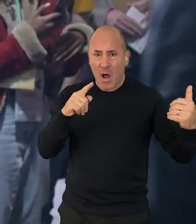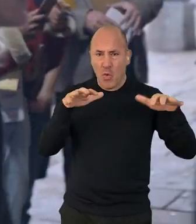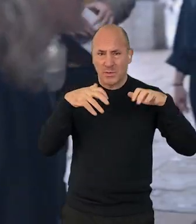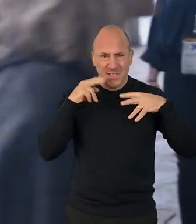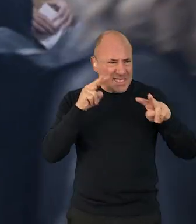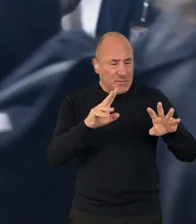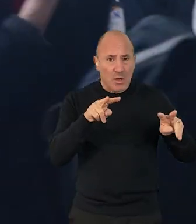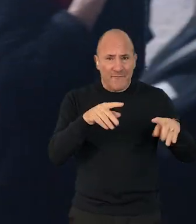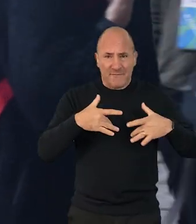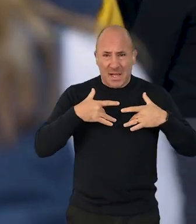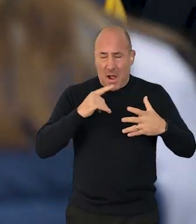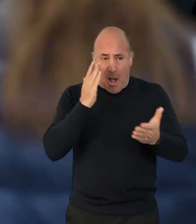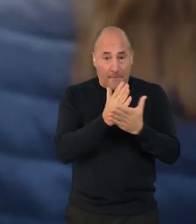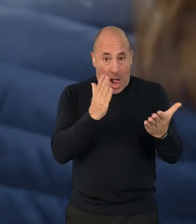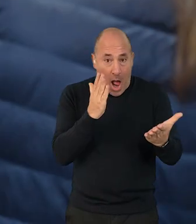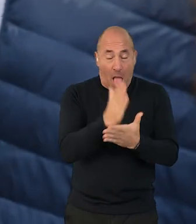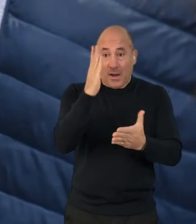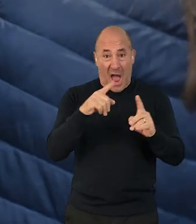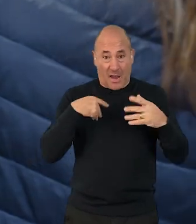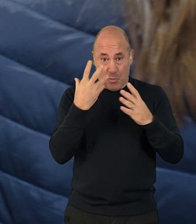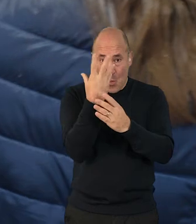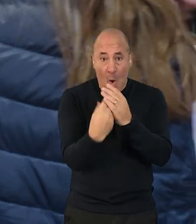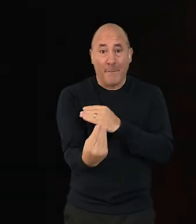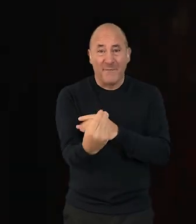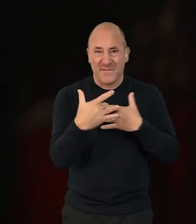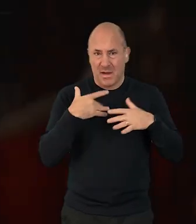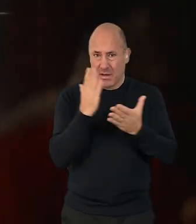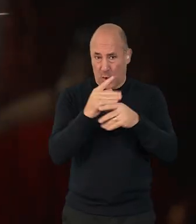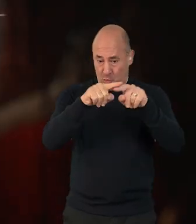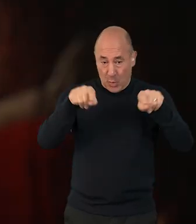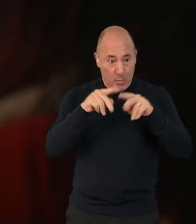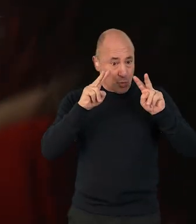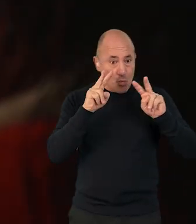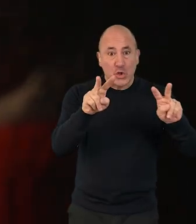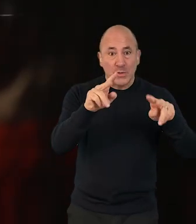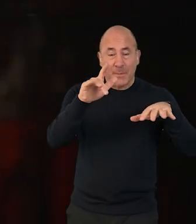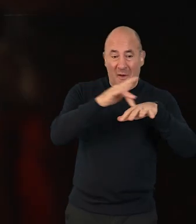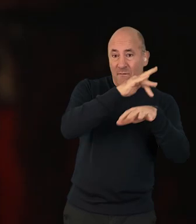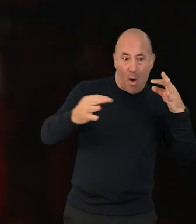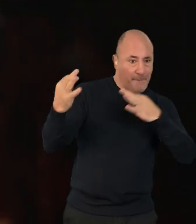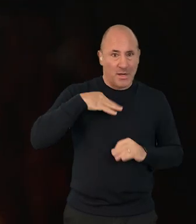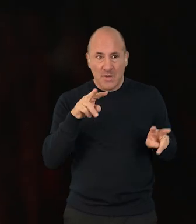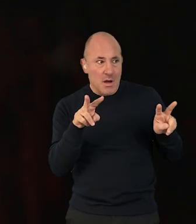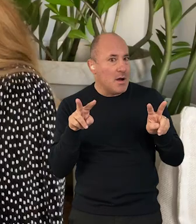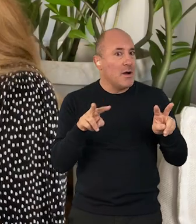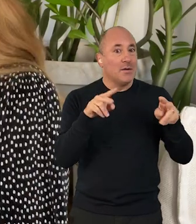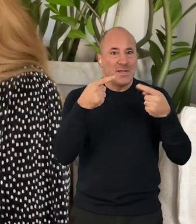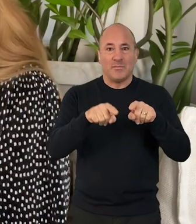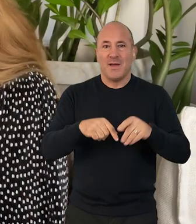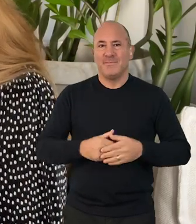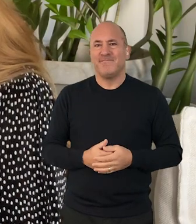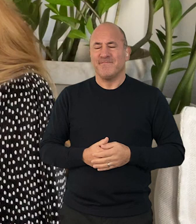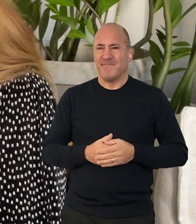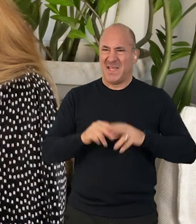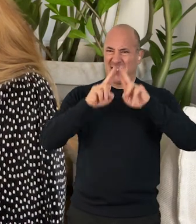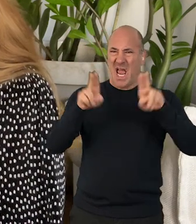other and gets a feeling of real liveness. They get the feeling that they are in a room together watching this performance. Working internationally